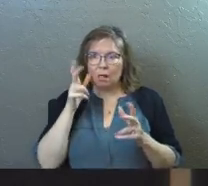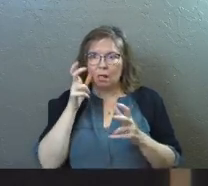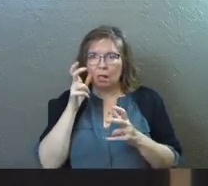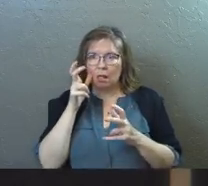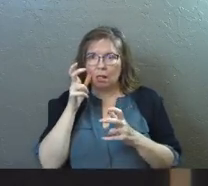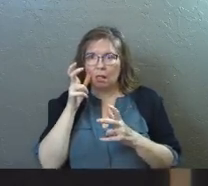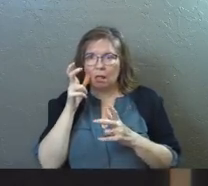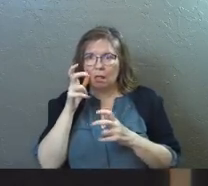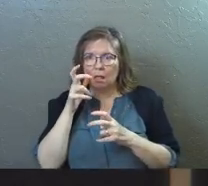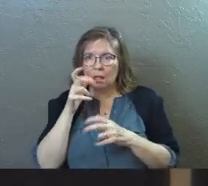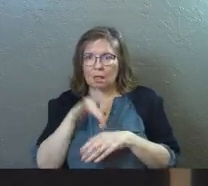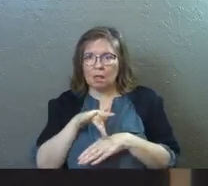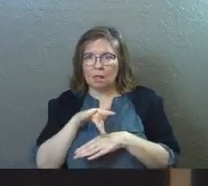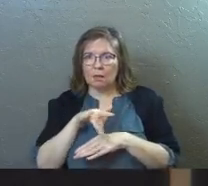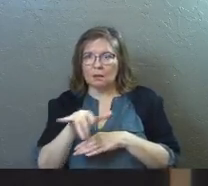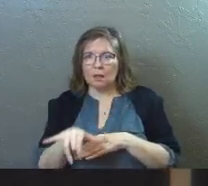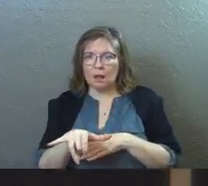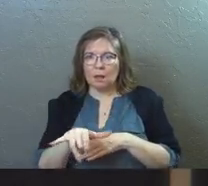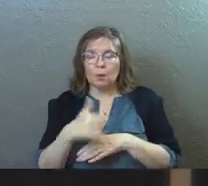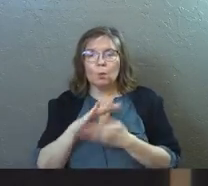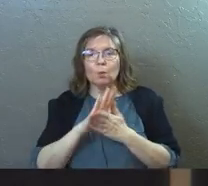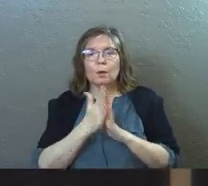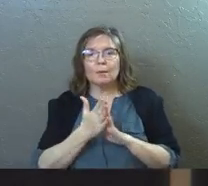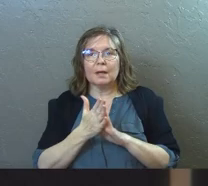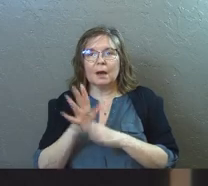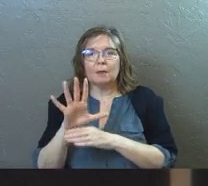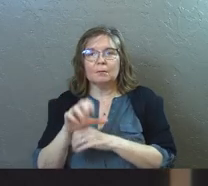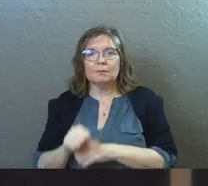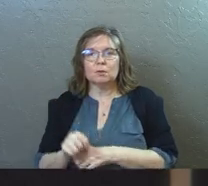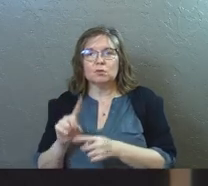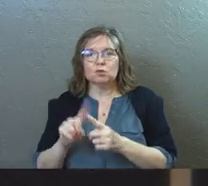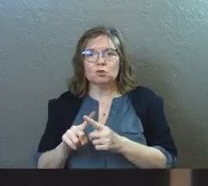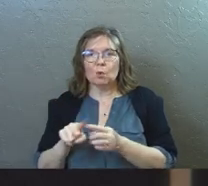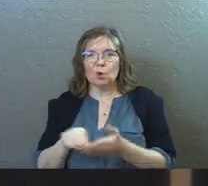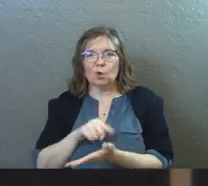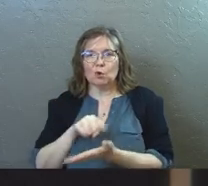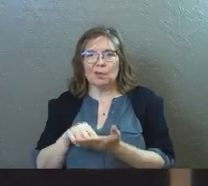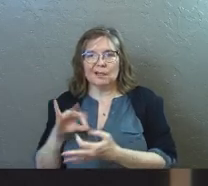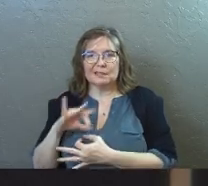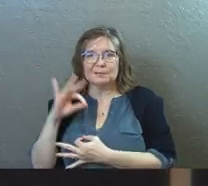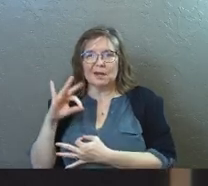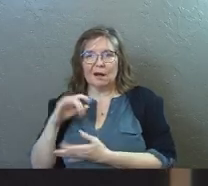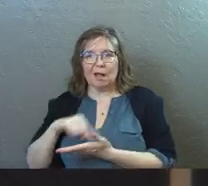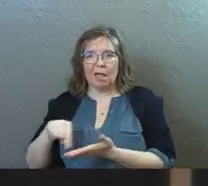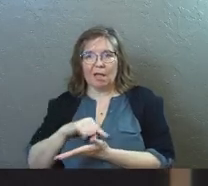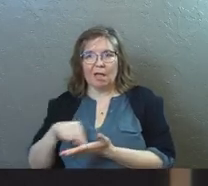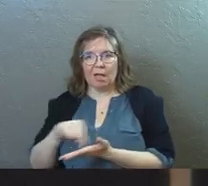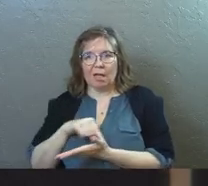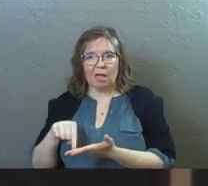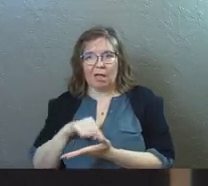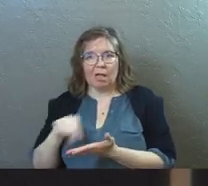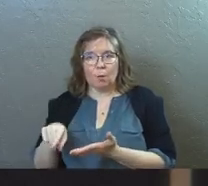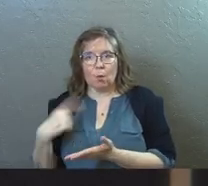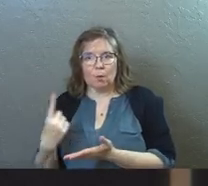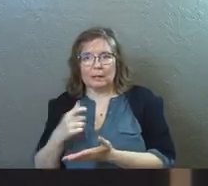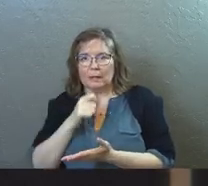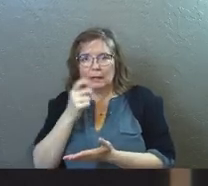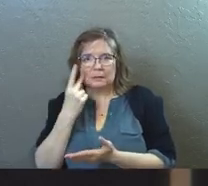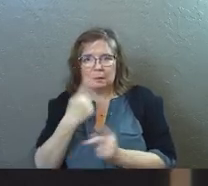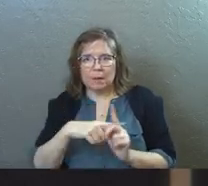on that in the longterm, we become accustomed to a critical spirit about the local church.